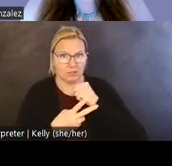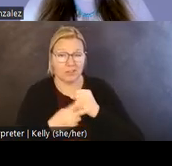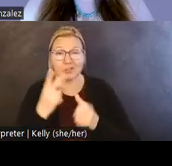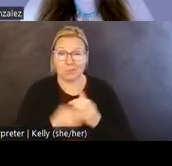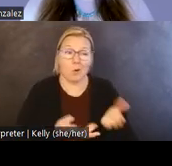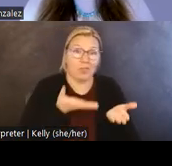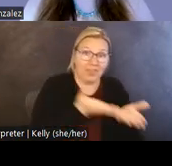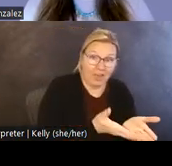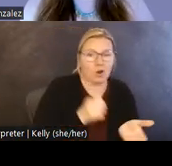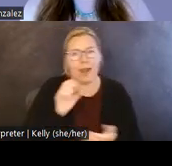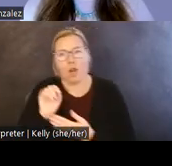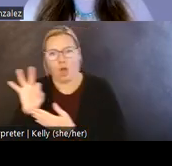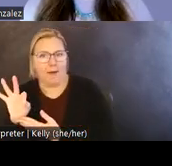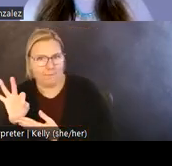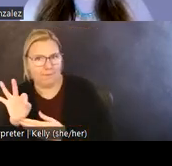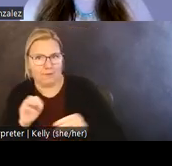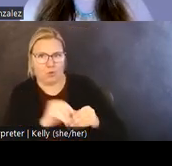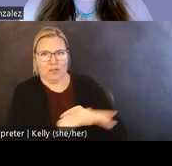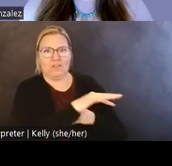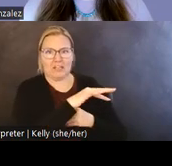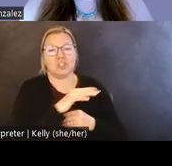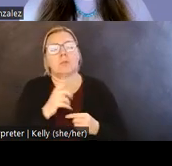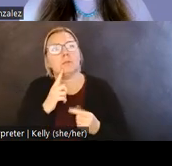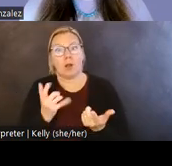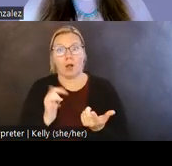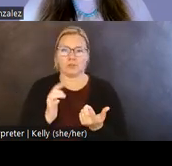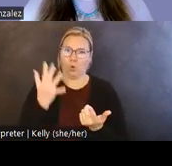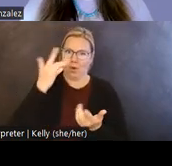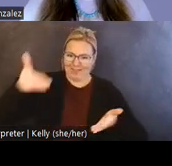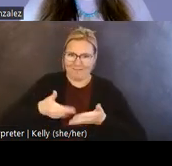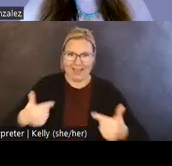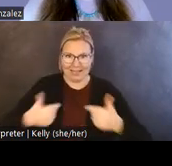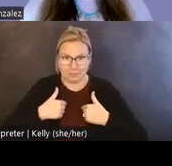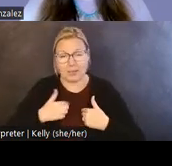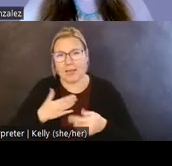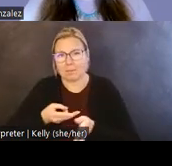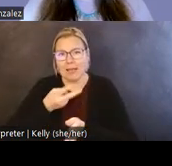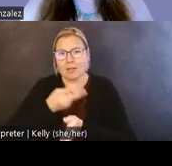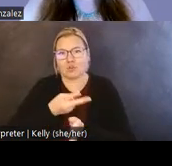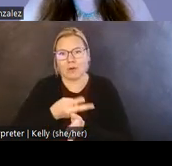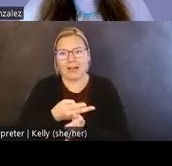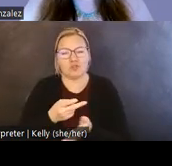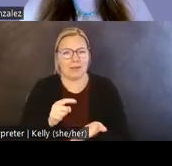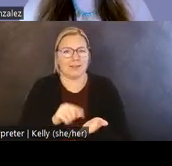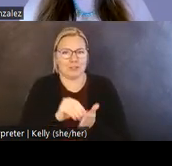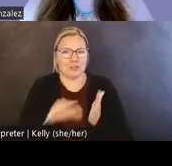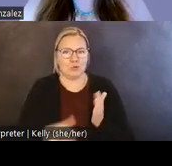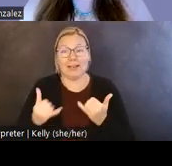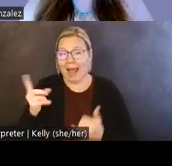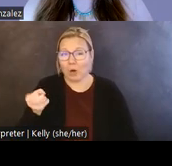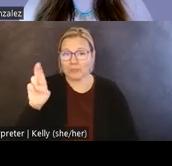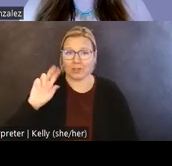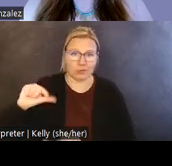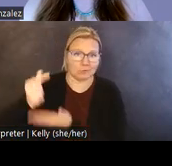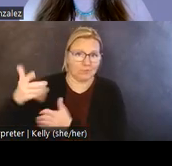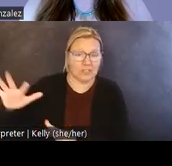reservation. It also contextualizes why they invited me and my then graduate student now Dr Ian Kretzler to visit with